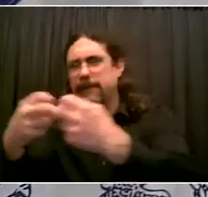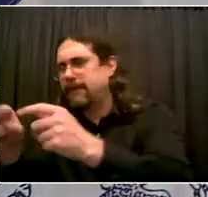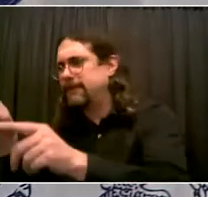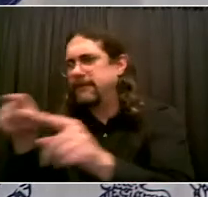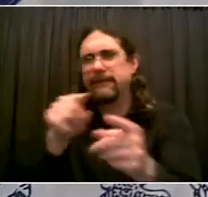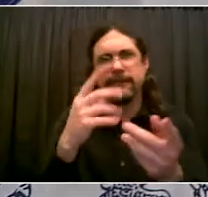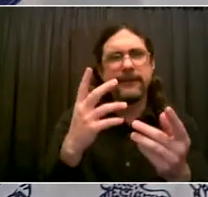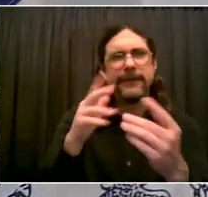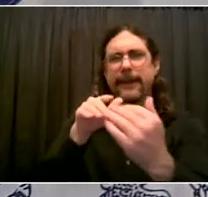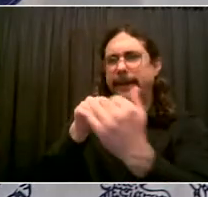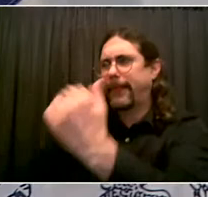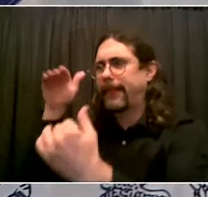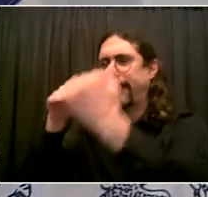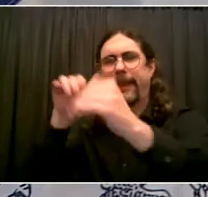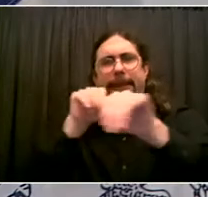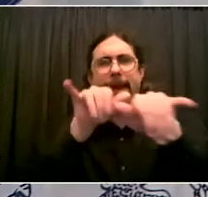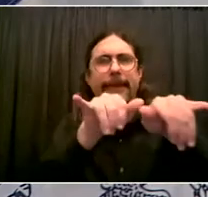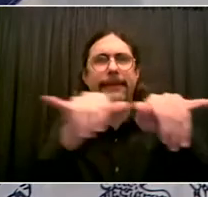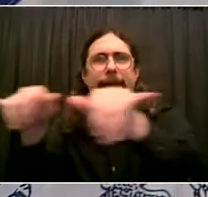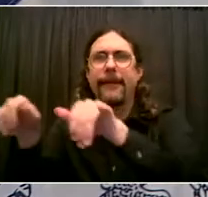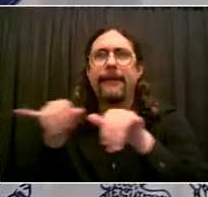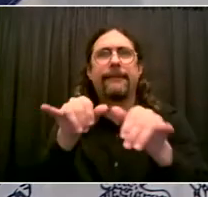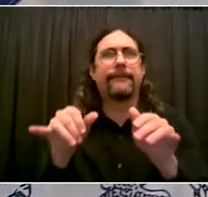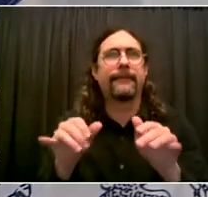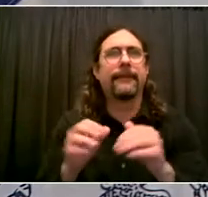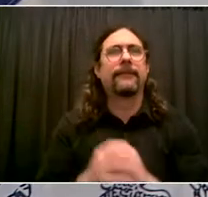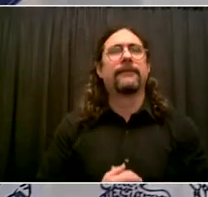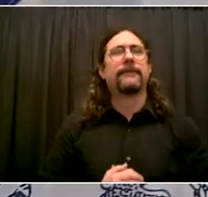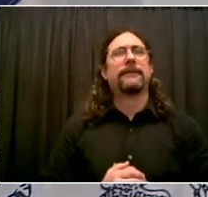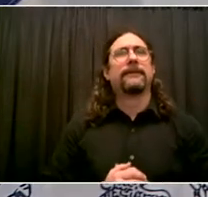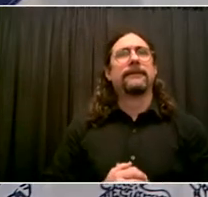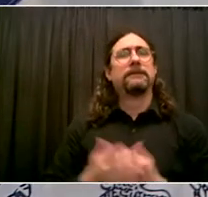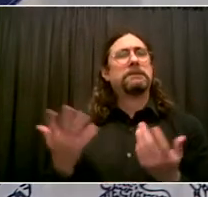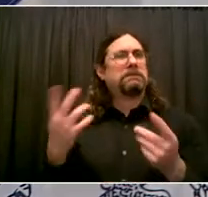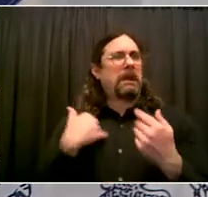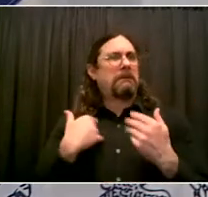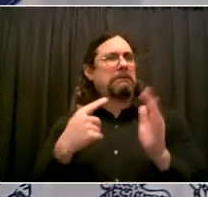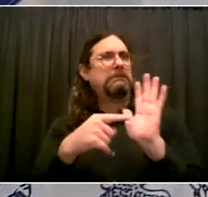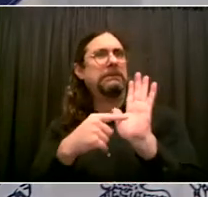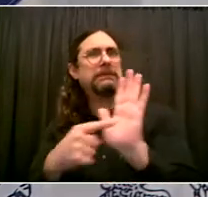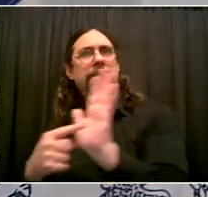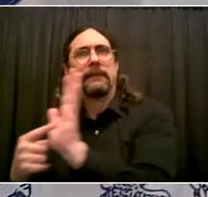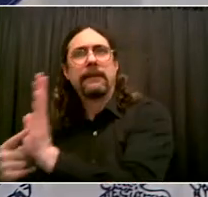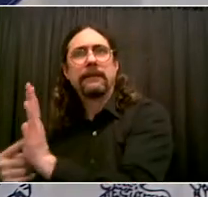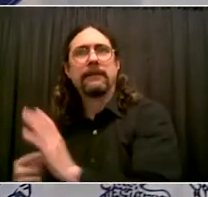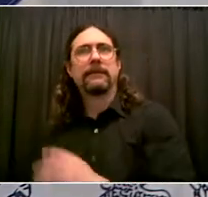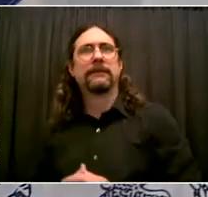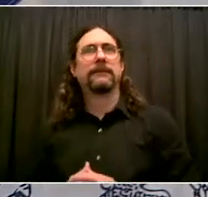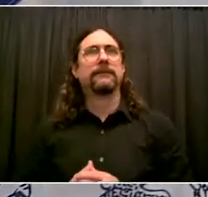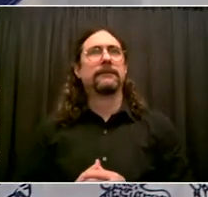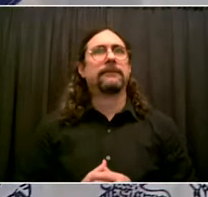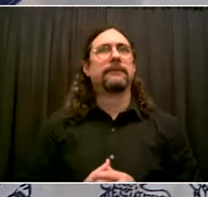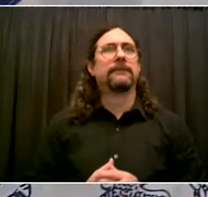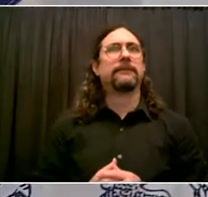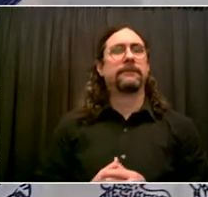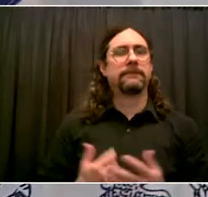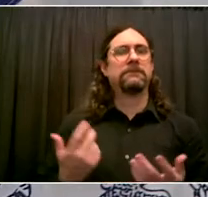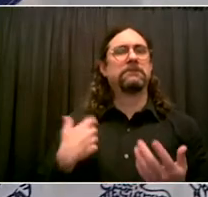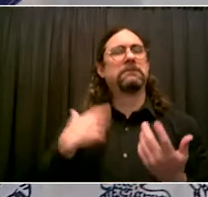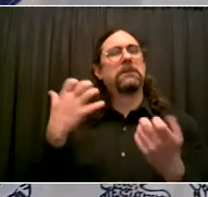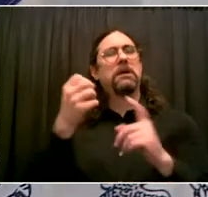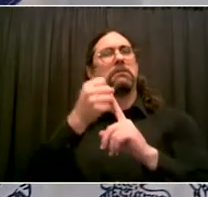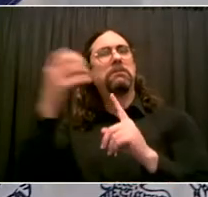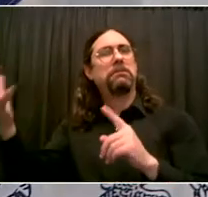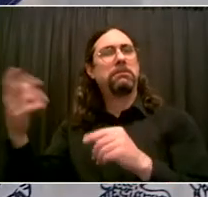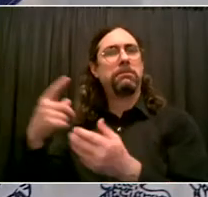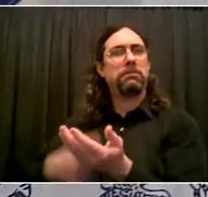clearest examples have come in the area of health care. So let's talk about mental health. This is a need that we've been working on in